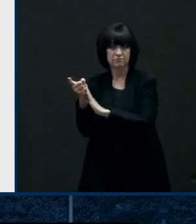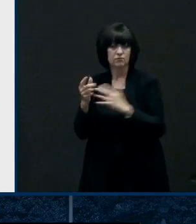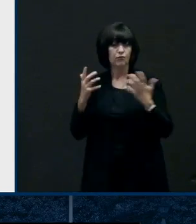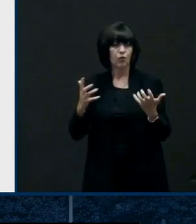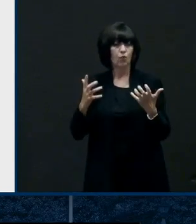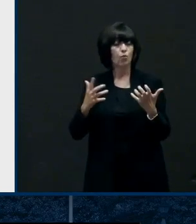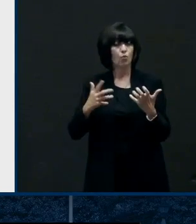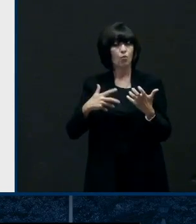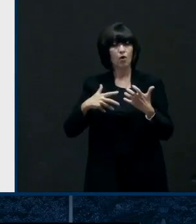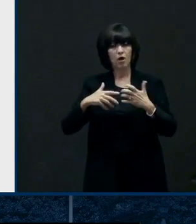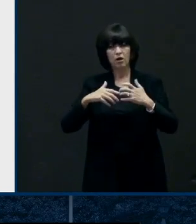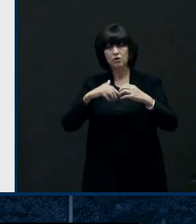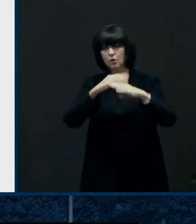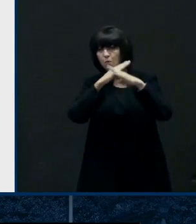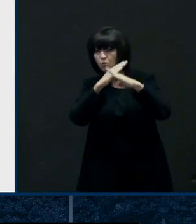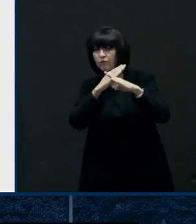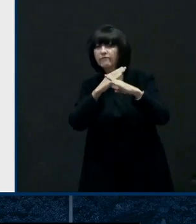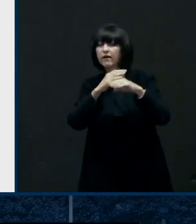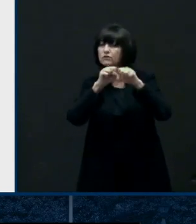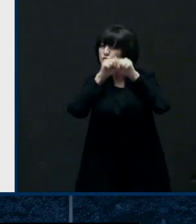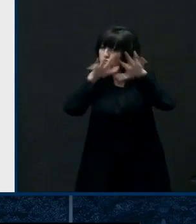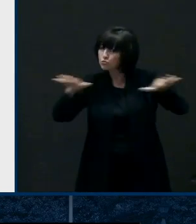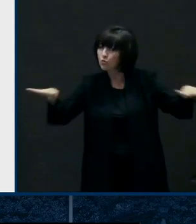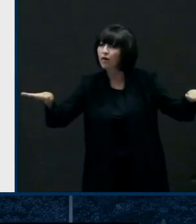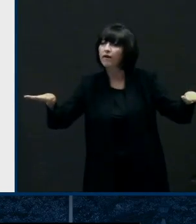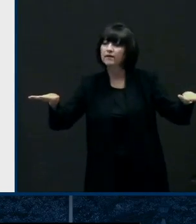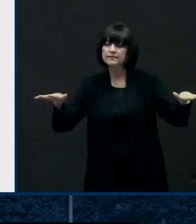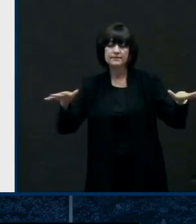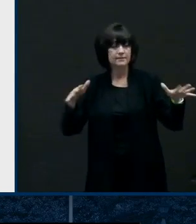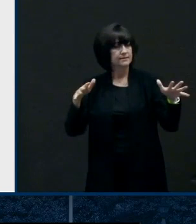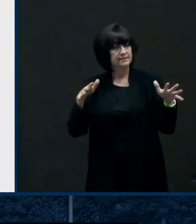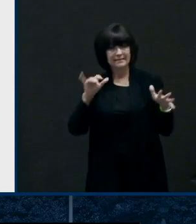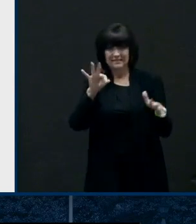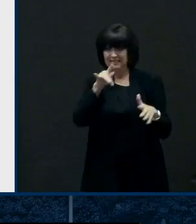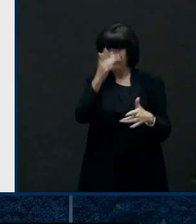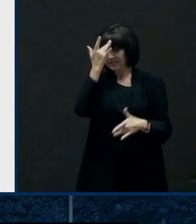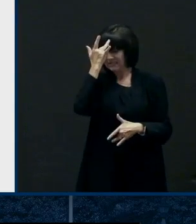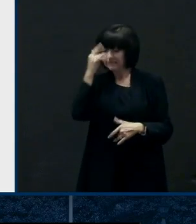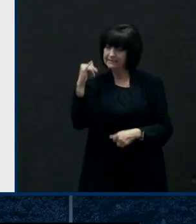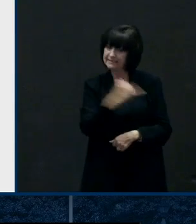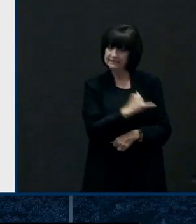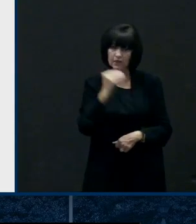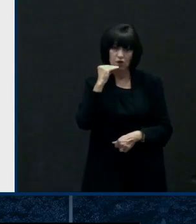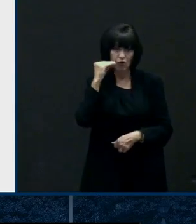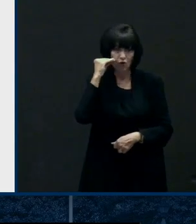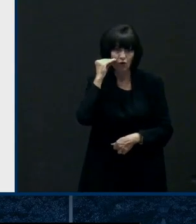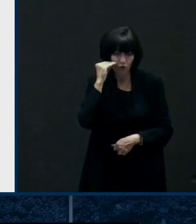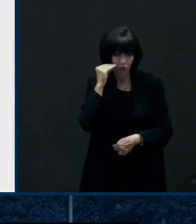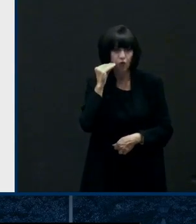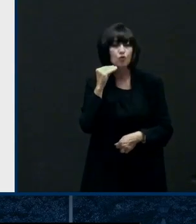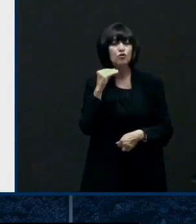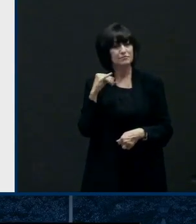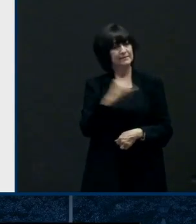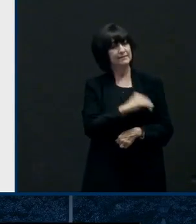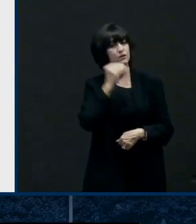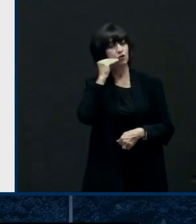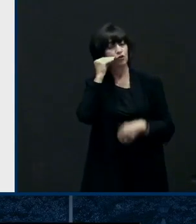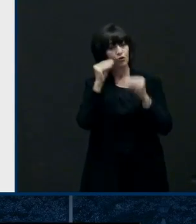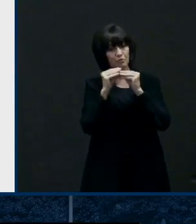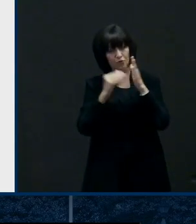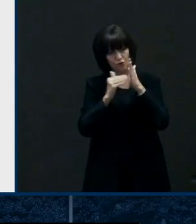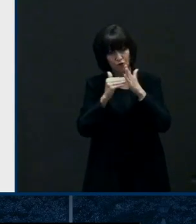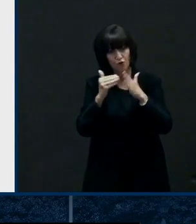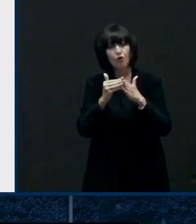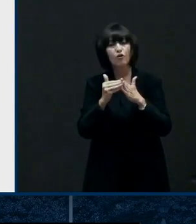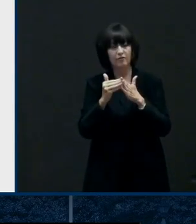the spread we've got to stay vigilant we've got to stay home when we're sick and wearing a face covering or a mask again